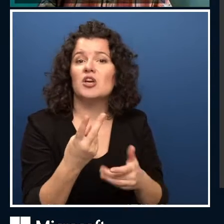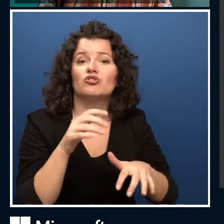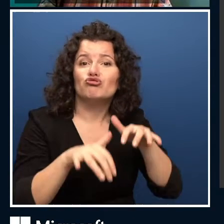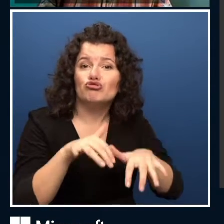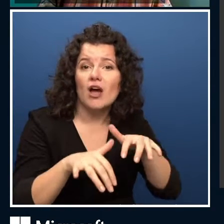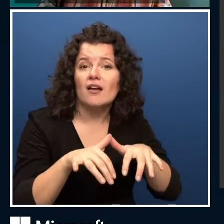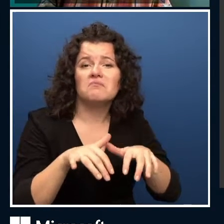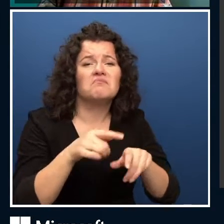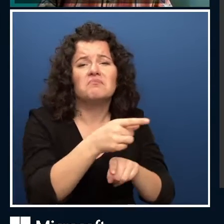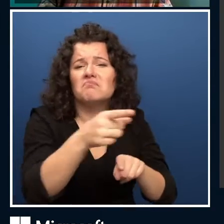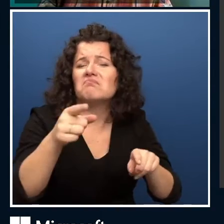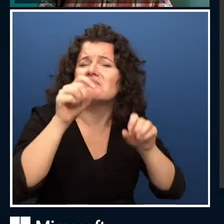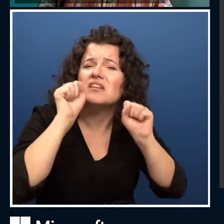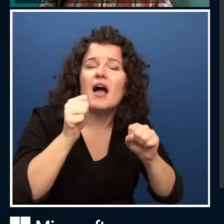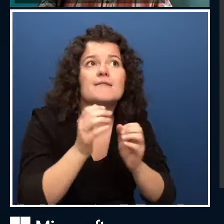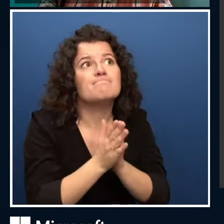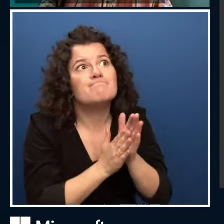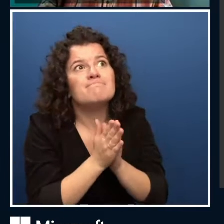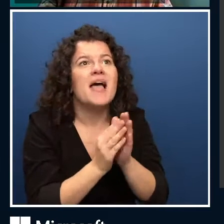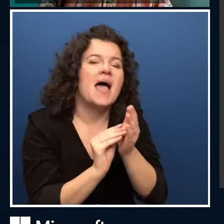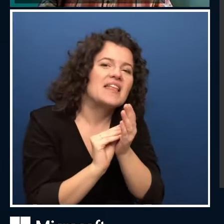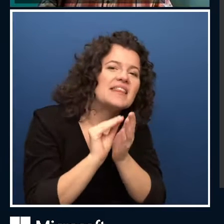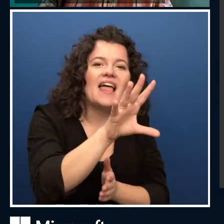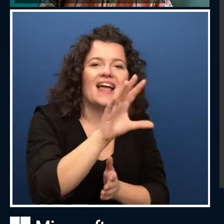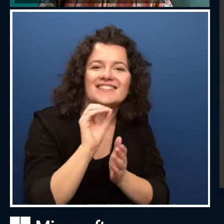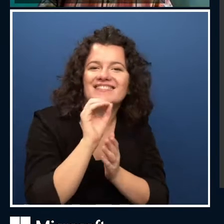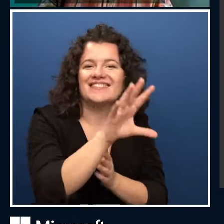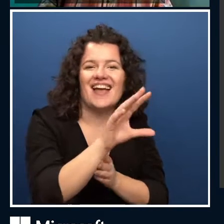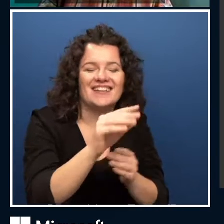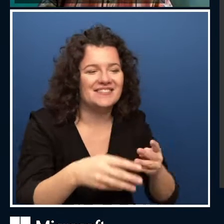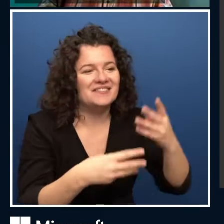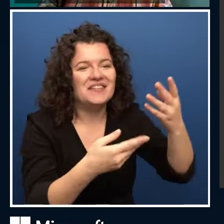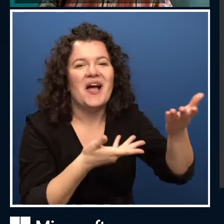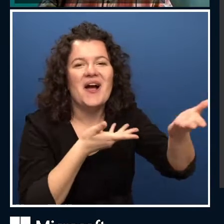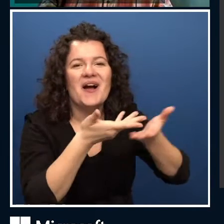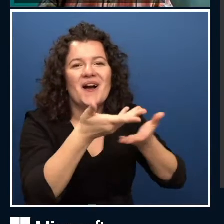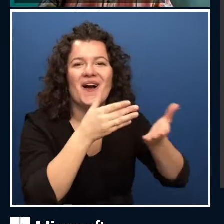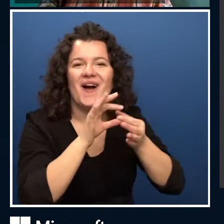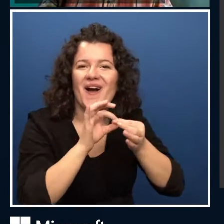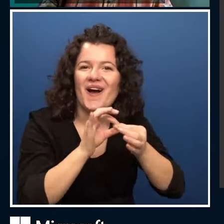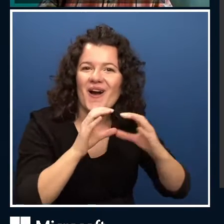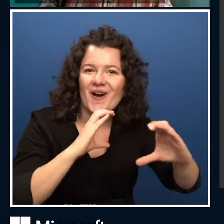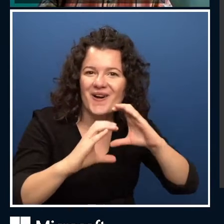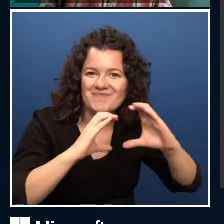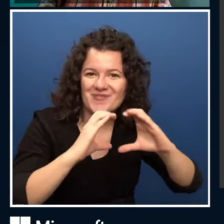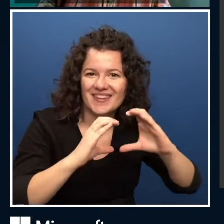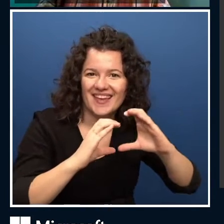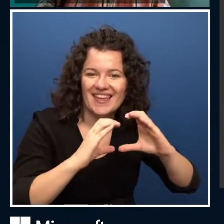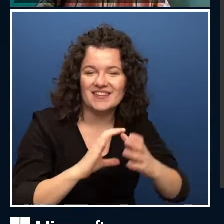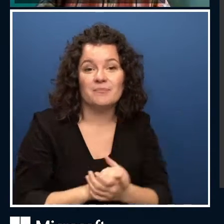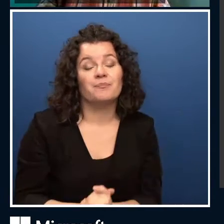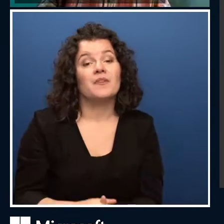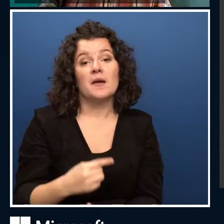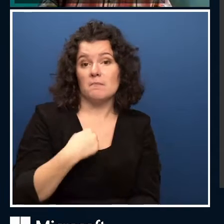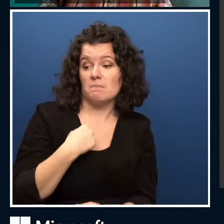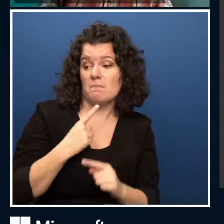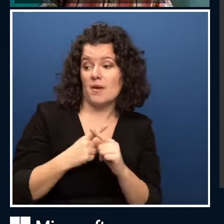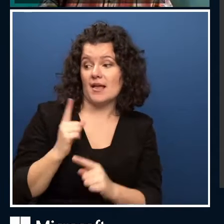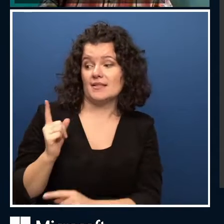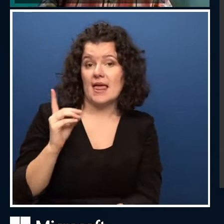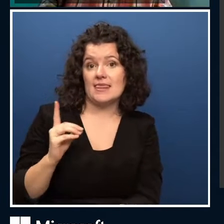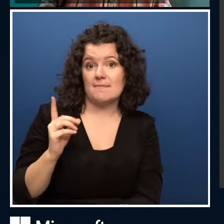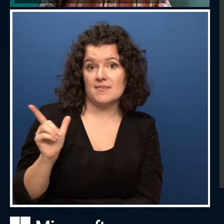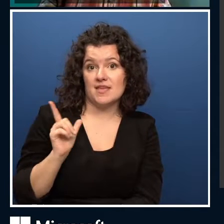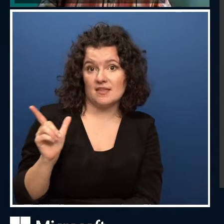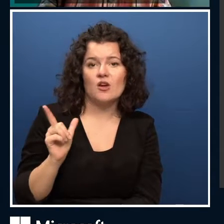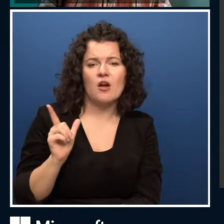in a live event is to chat. And one thing that we're going to be able to do is myself and Dimitri are going to be hosting a lot of the sessions. And